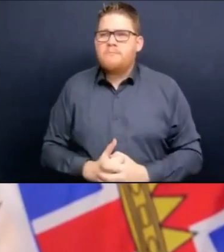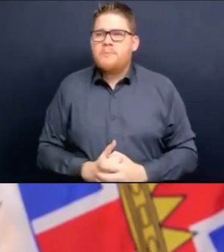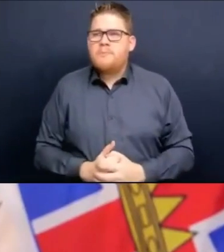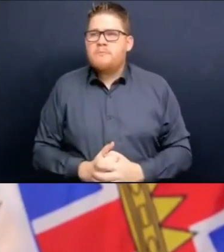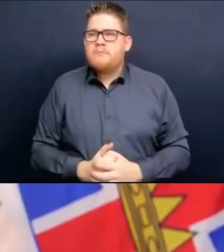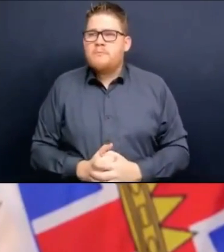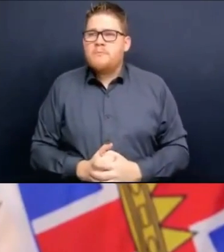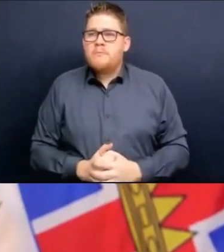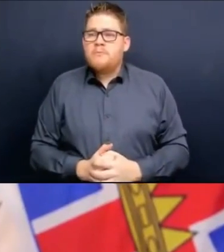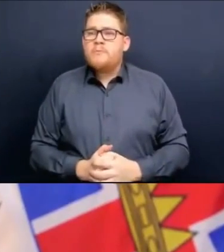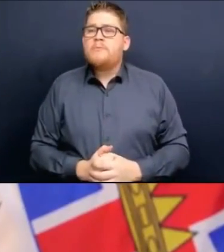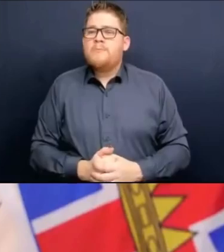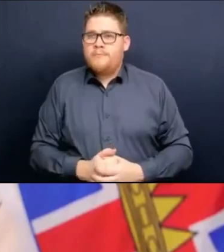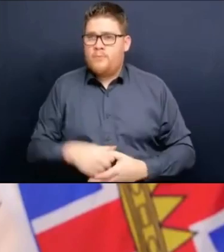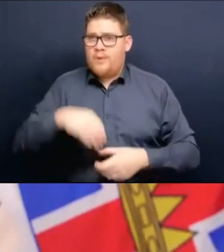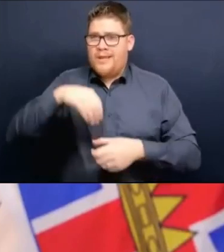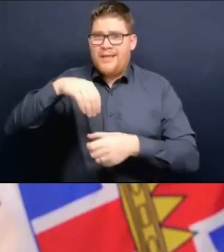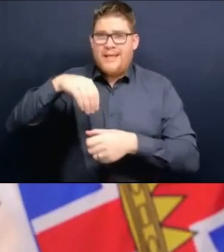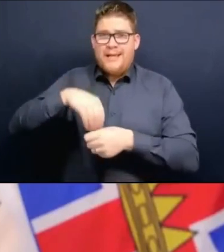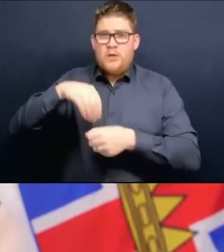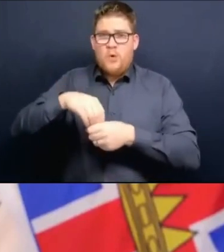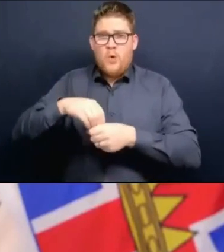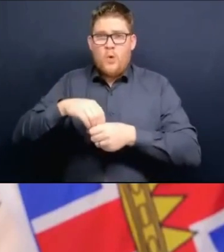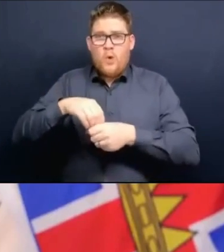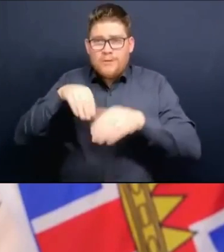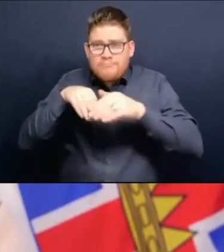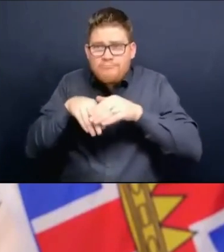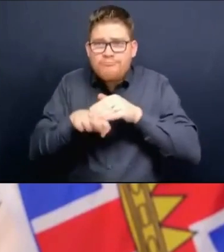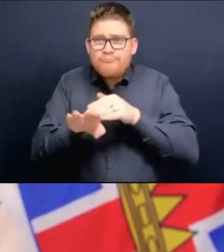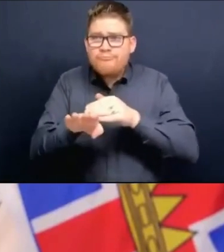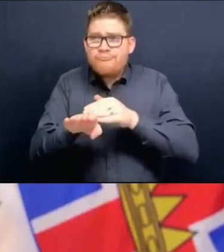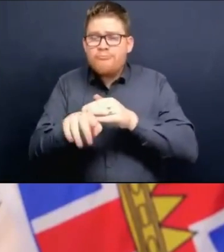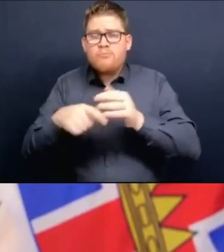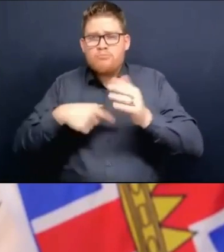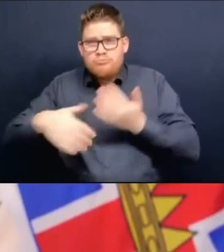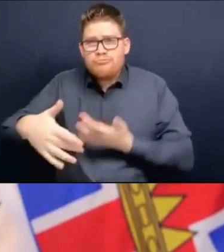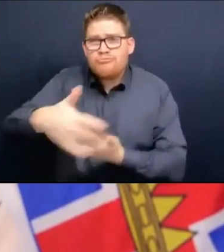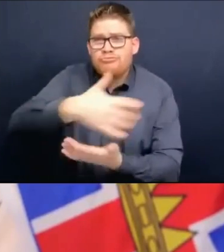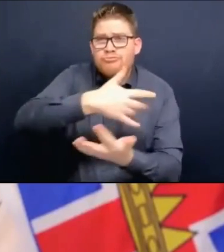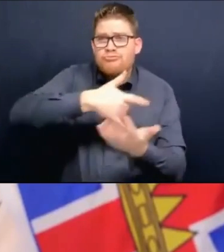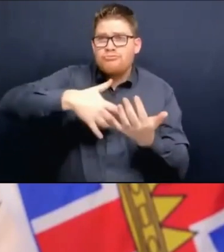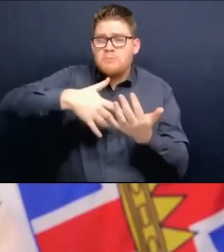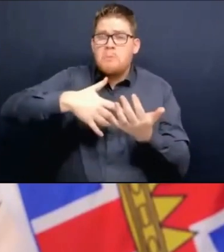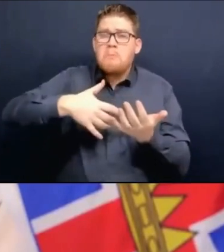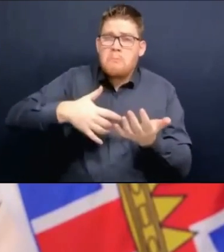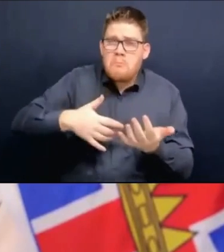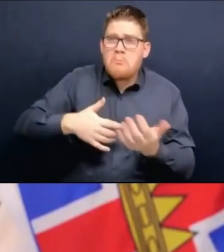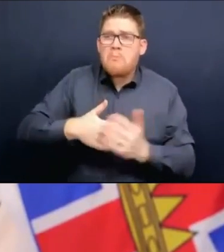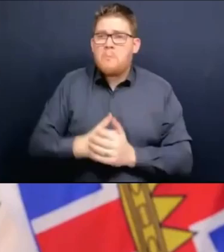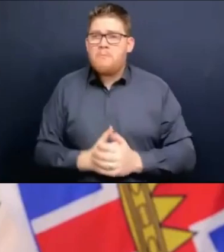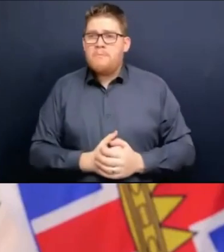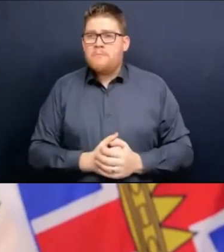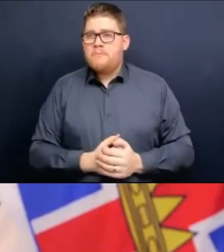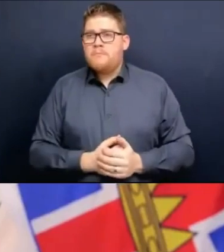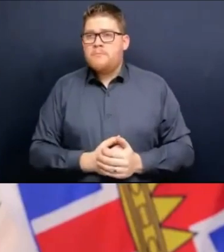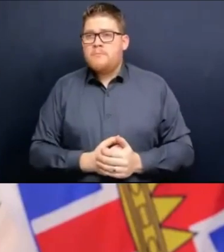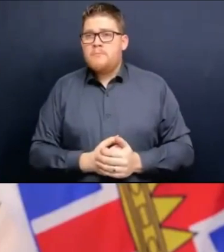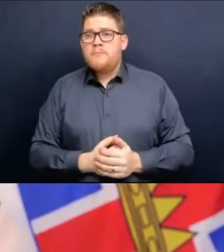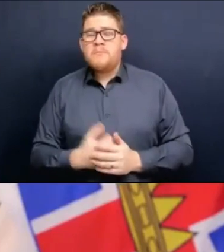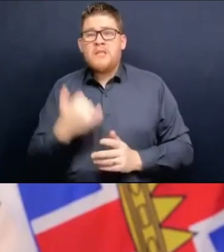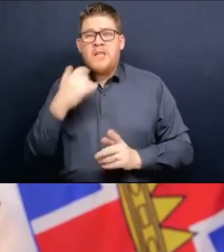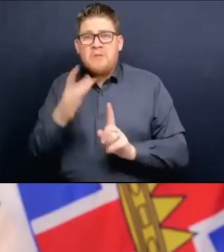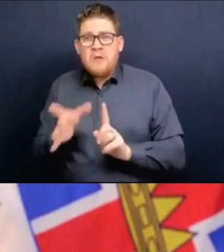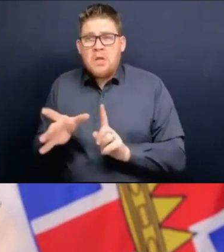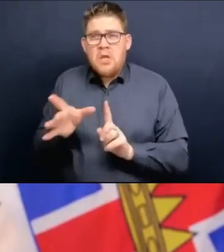applied, where we can have quite large numbers of people together, that even if there's some transmission, the amount